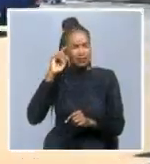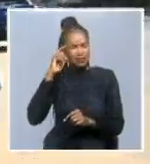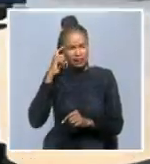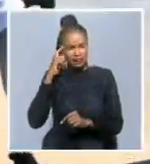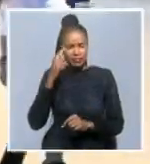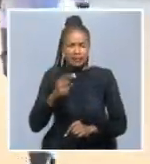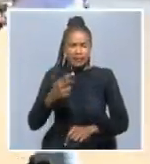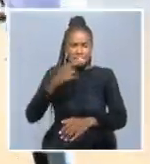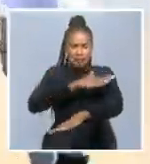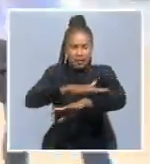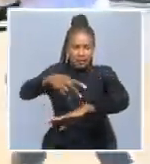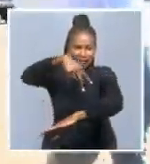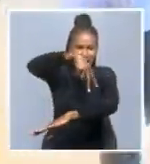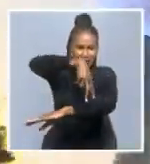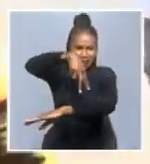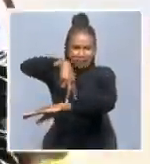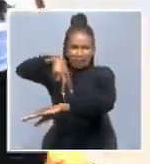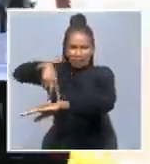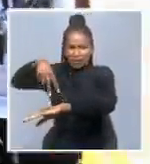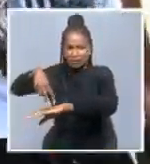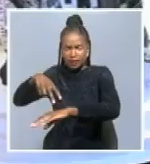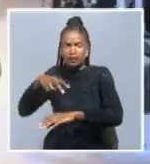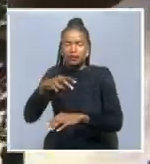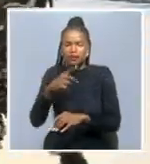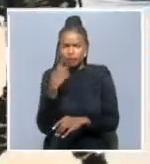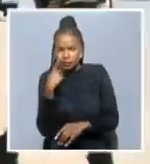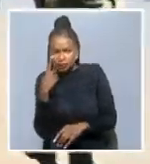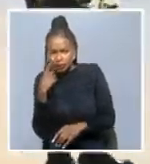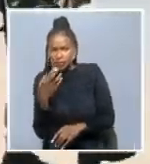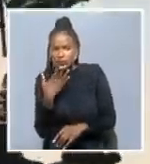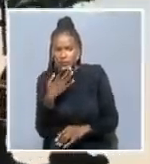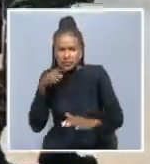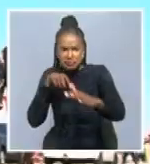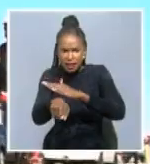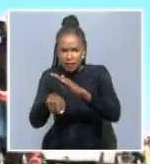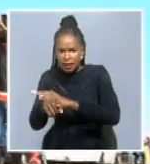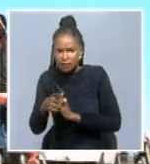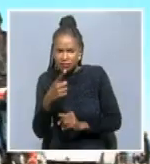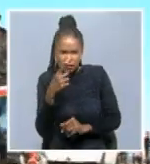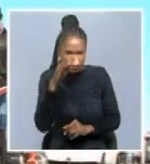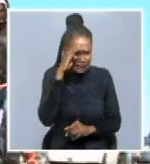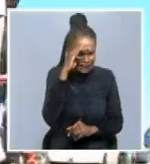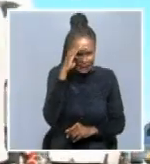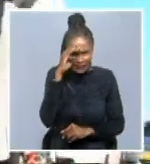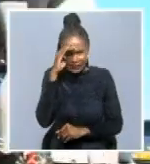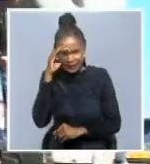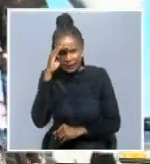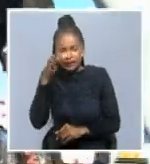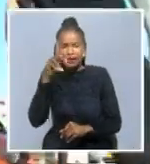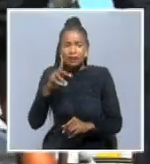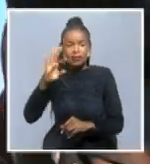roadblocks into those areas where people are trying to sneak out. And then also, we make more